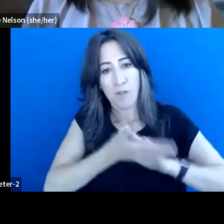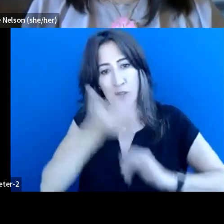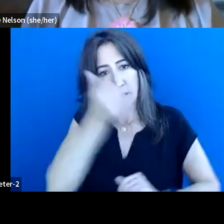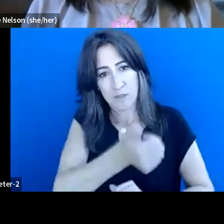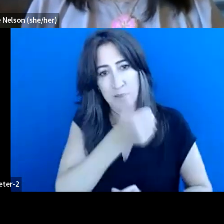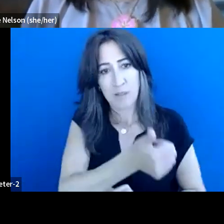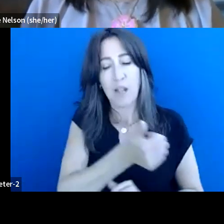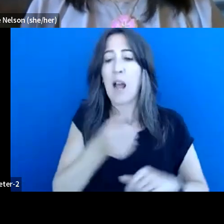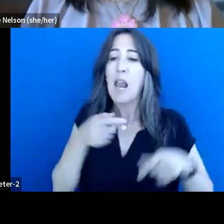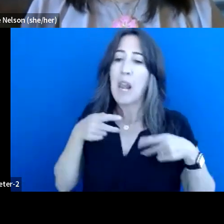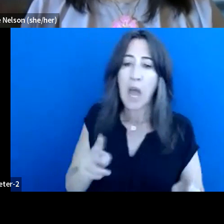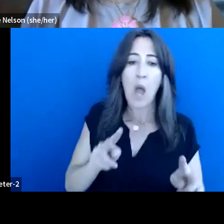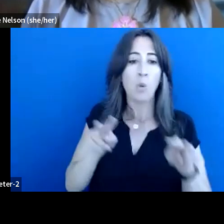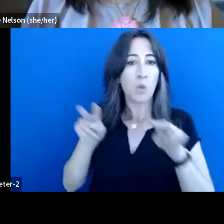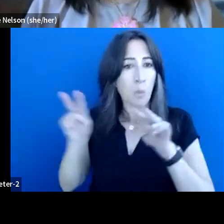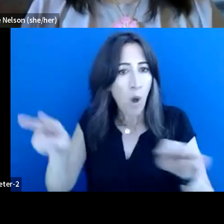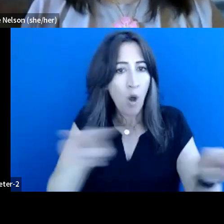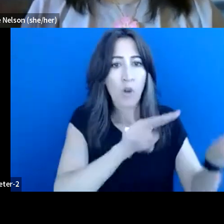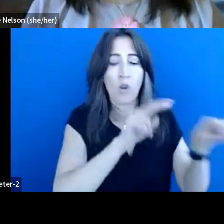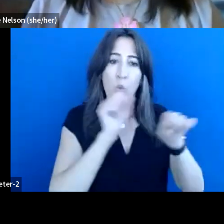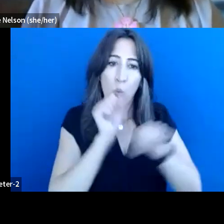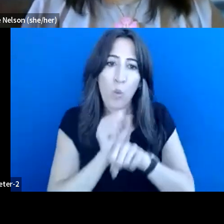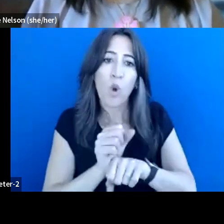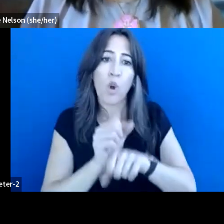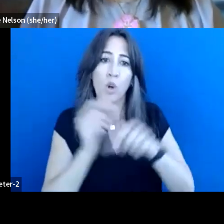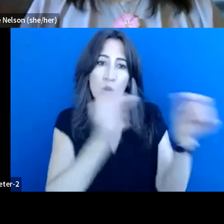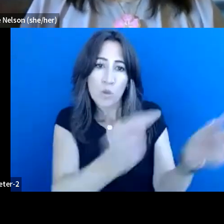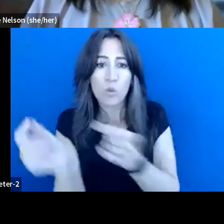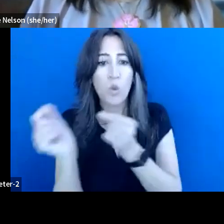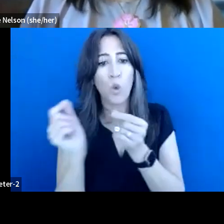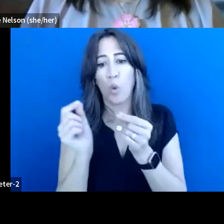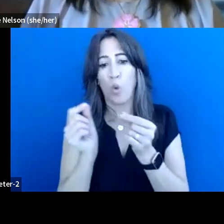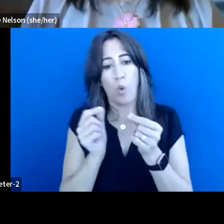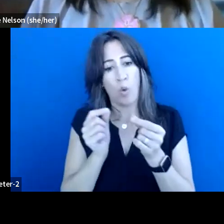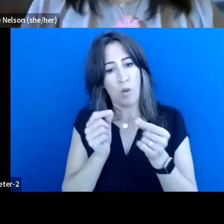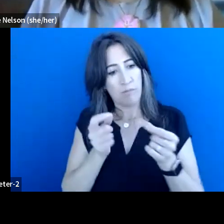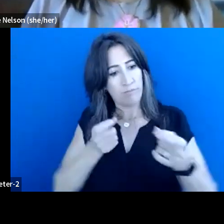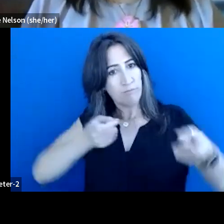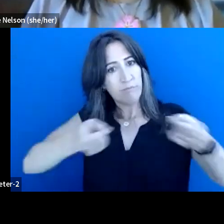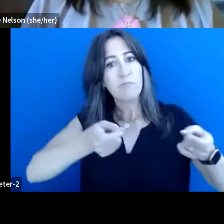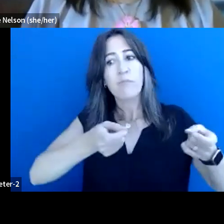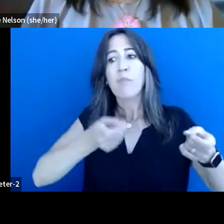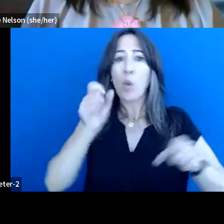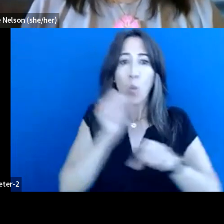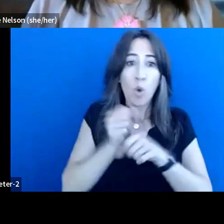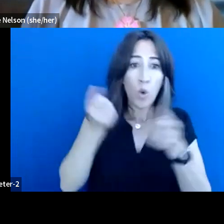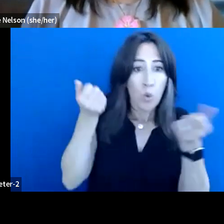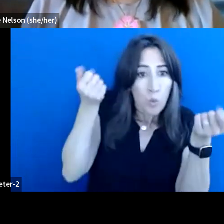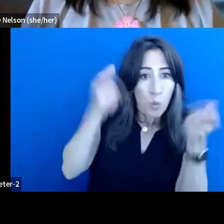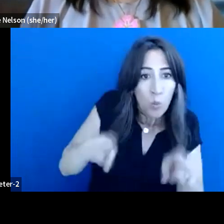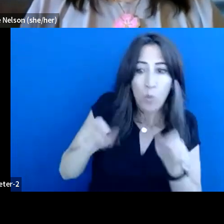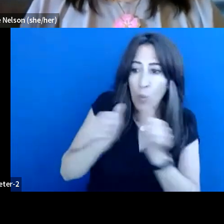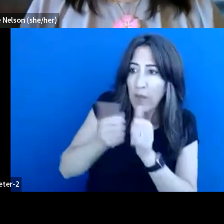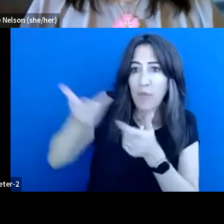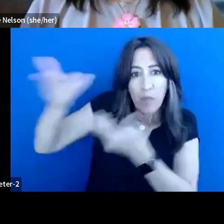foreshore, you know, actively working with other levels of government in agreement on, on what that looks like, you know, so that would,